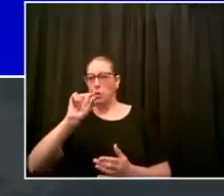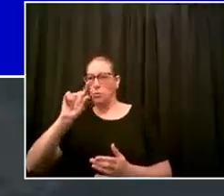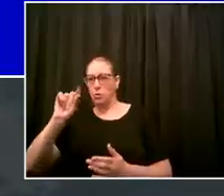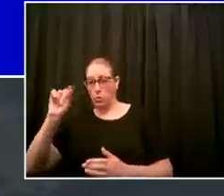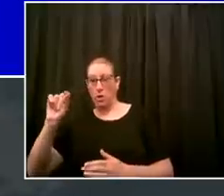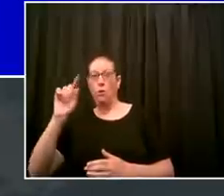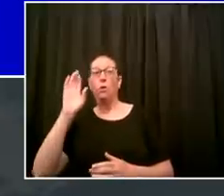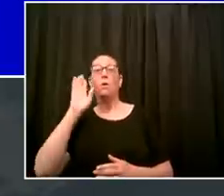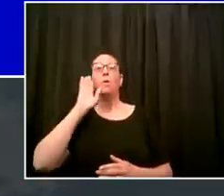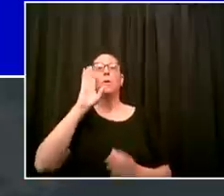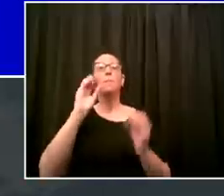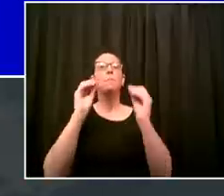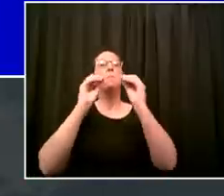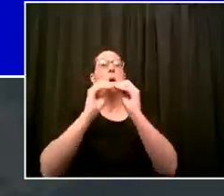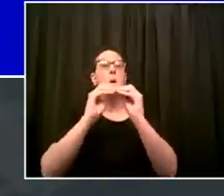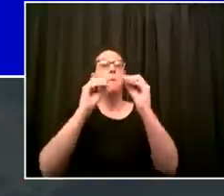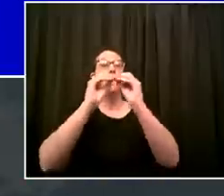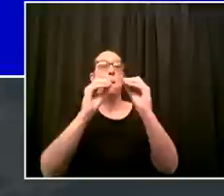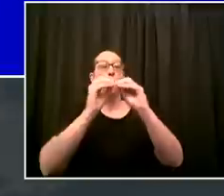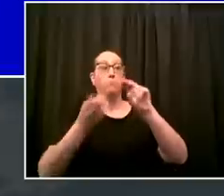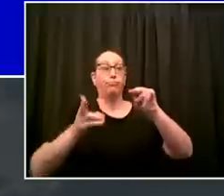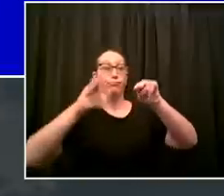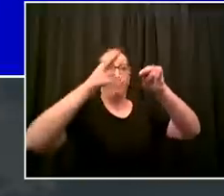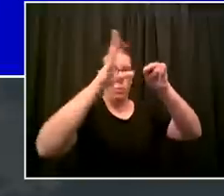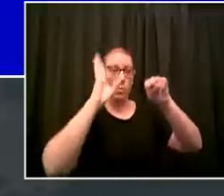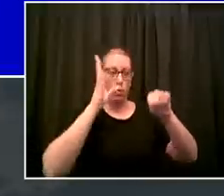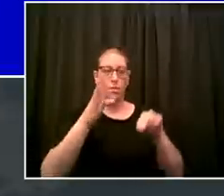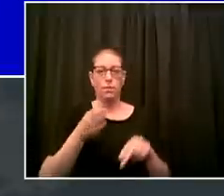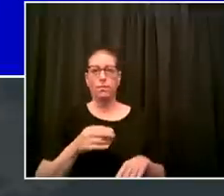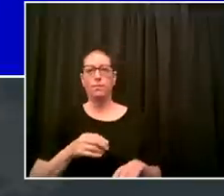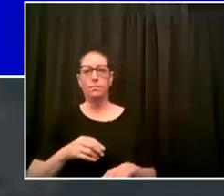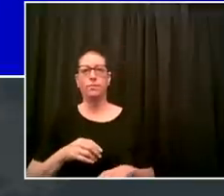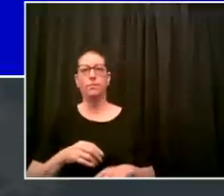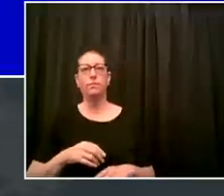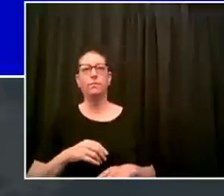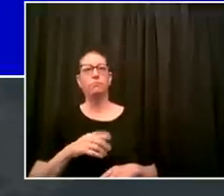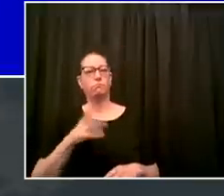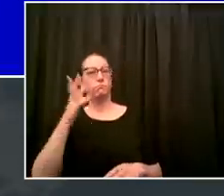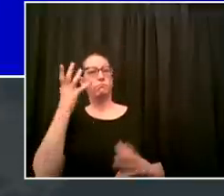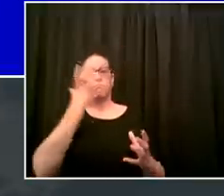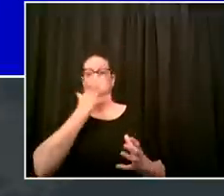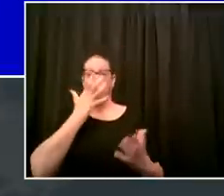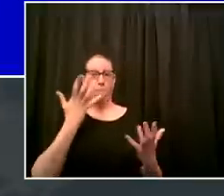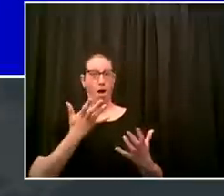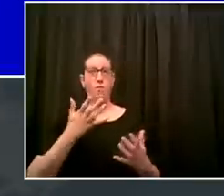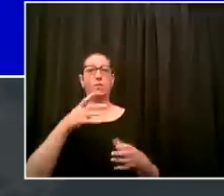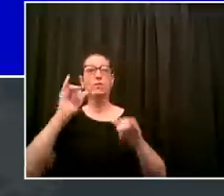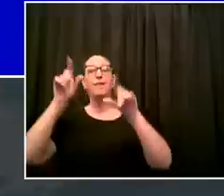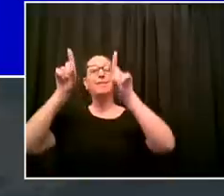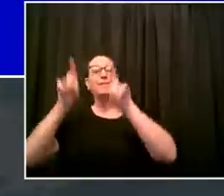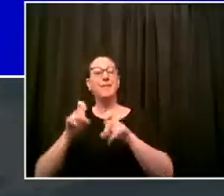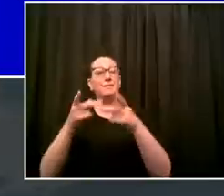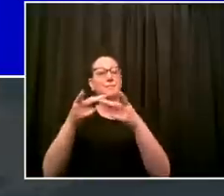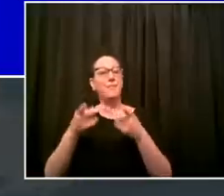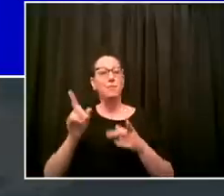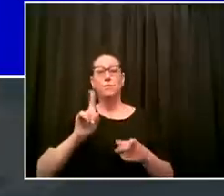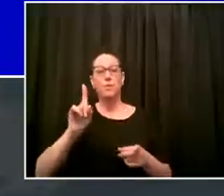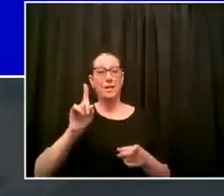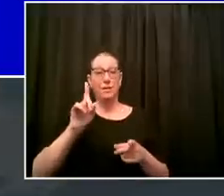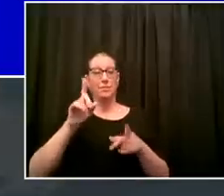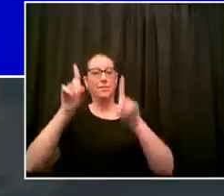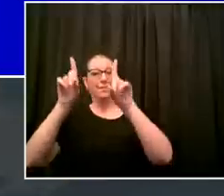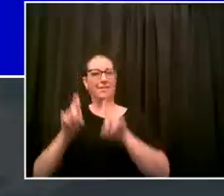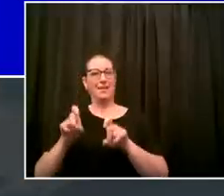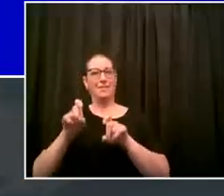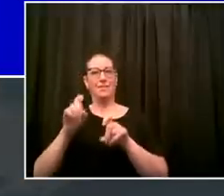having the test kits to go with it keeps building this whole plan out i talked about yesterday the fact we're adding